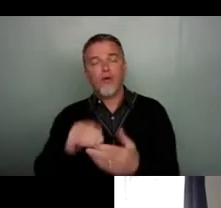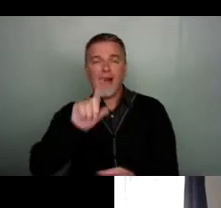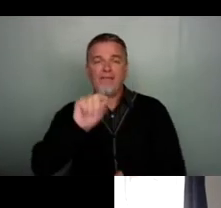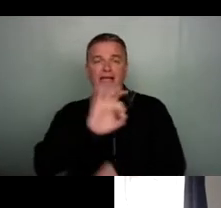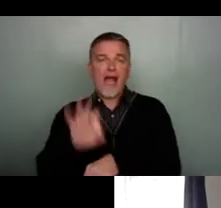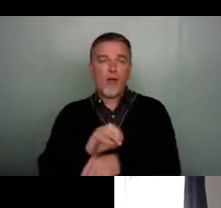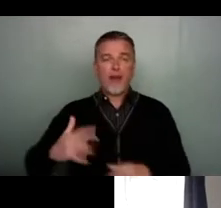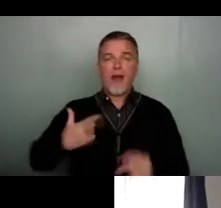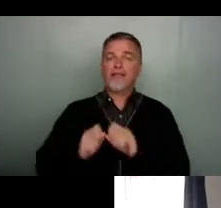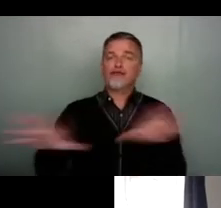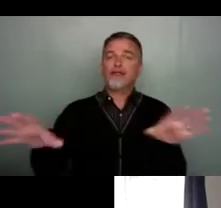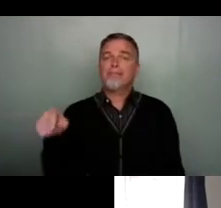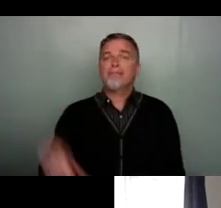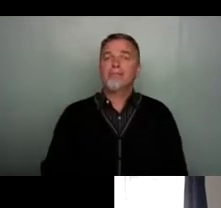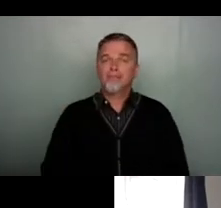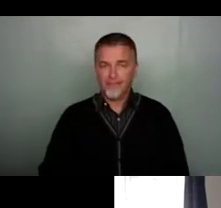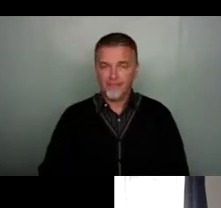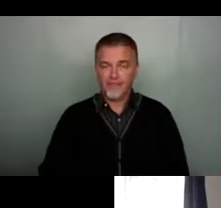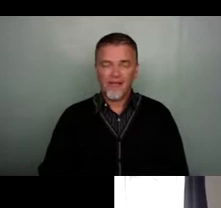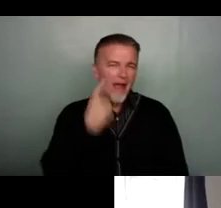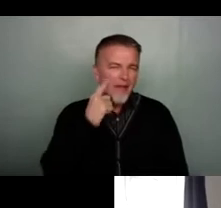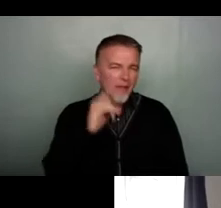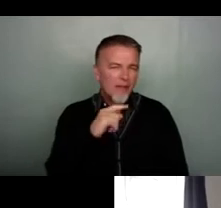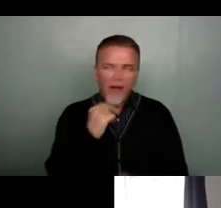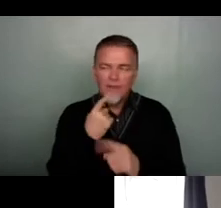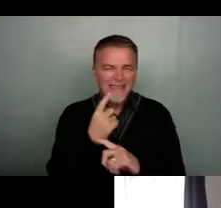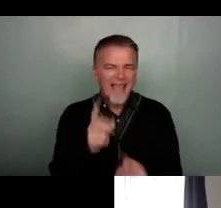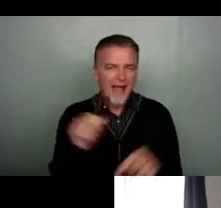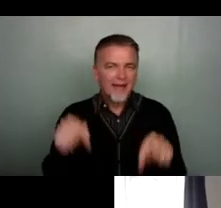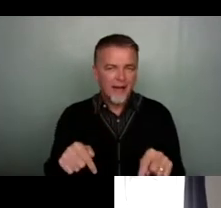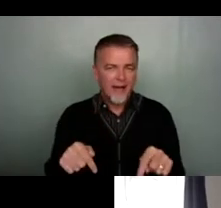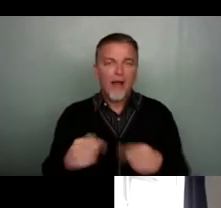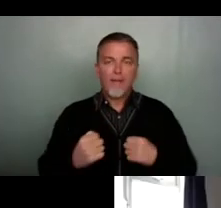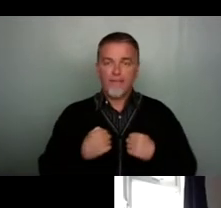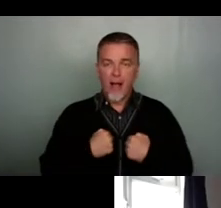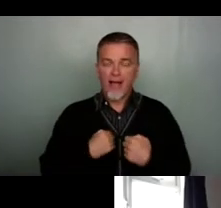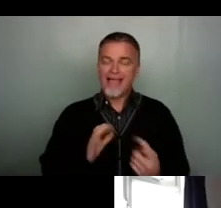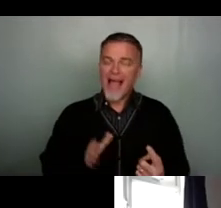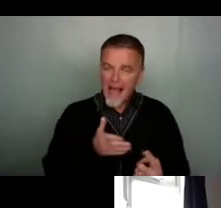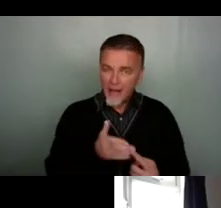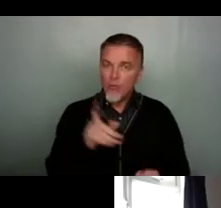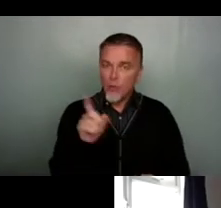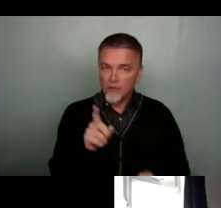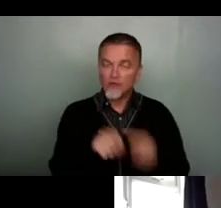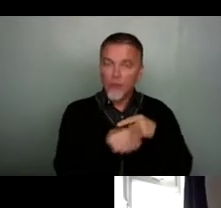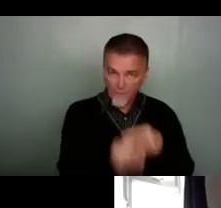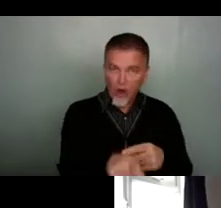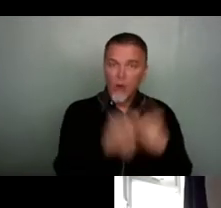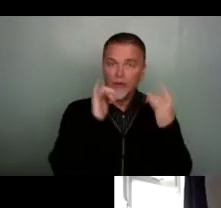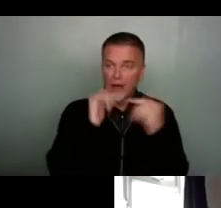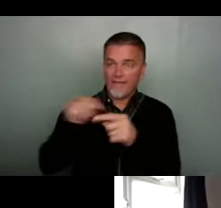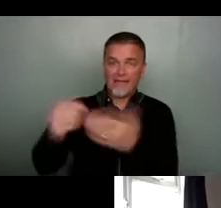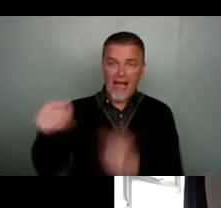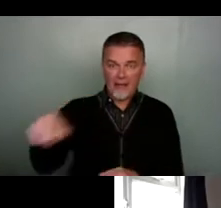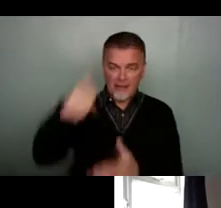live stream. And I think I'll probably just say here, my intention was to follow Carnival Day, so to start at